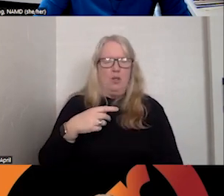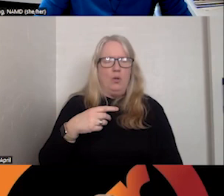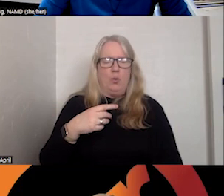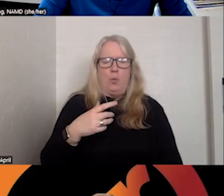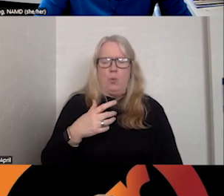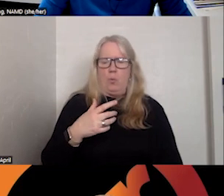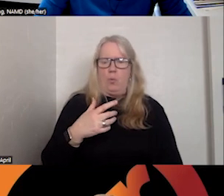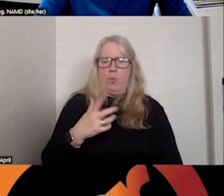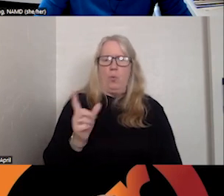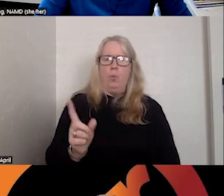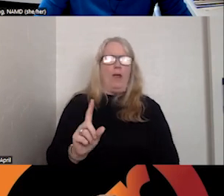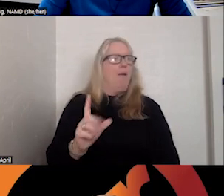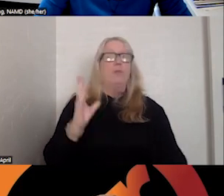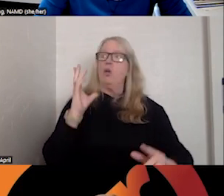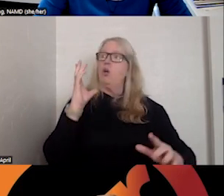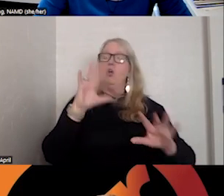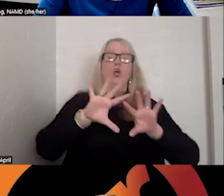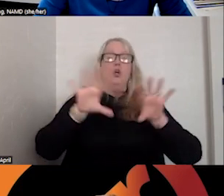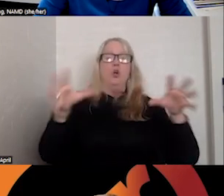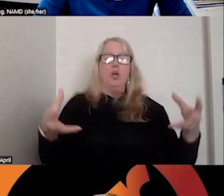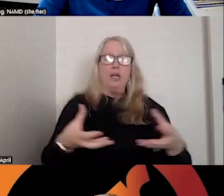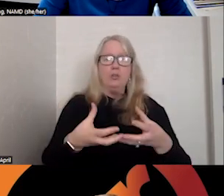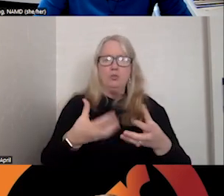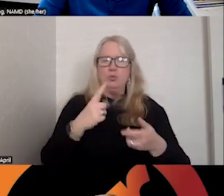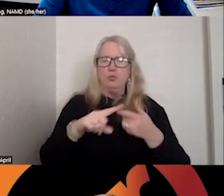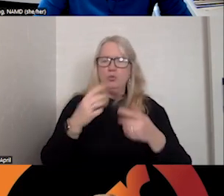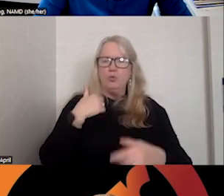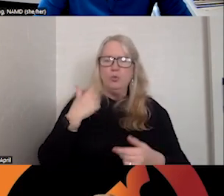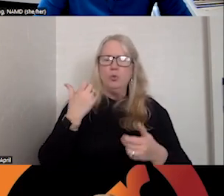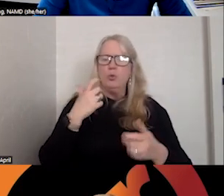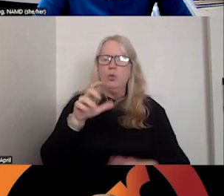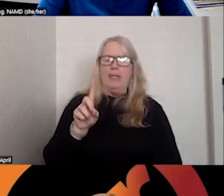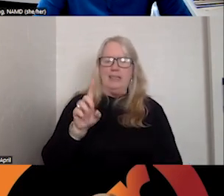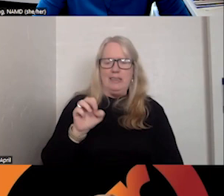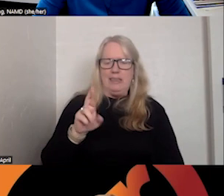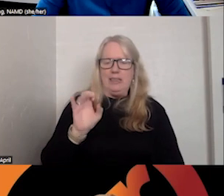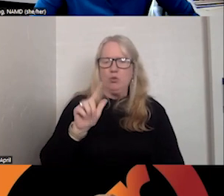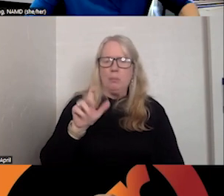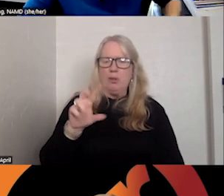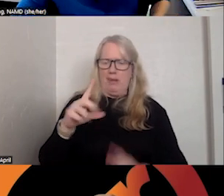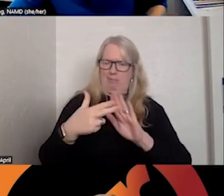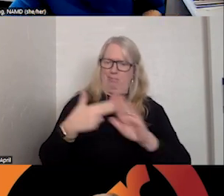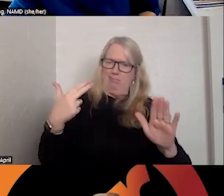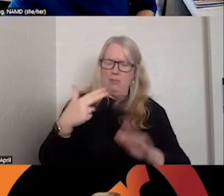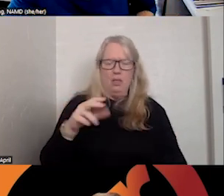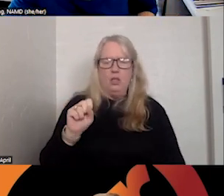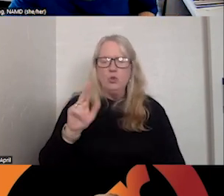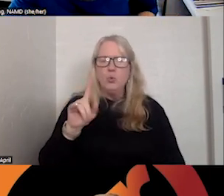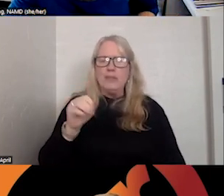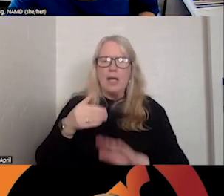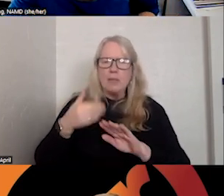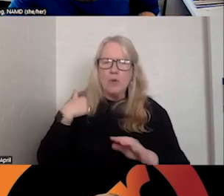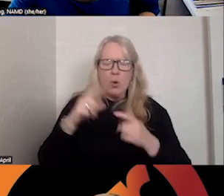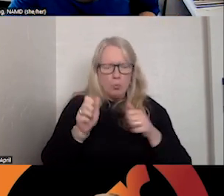the global movement to decriminalize suicide. When we look at suicide, particularly